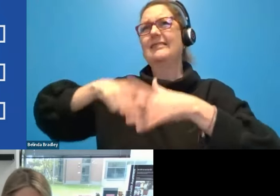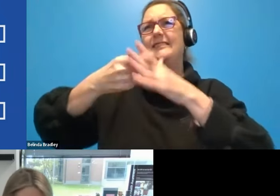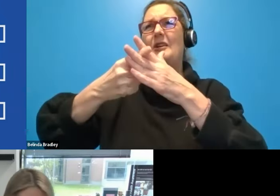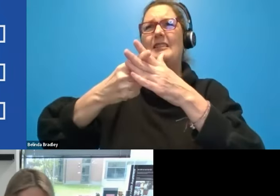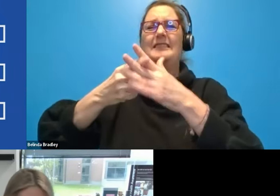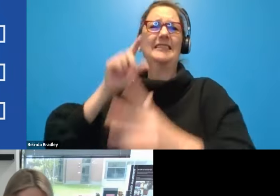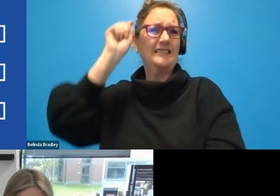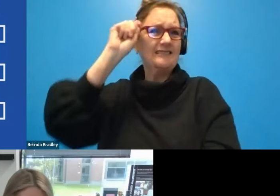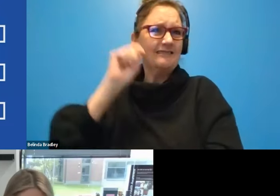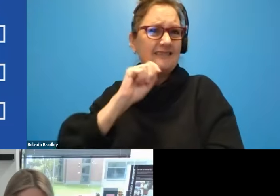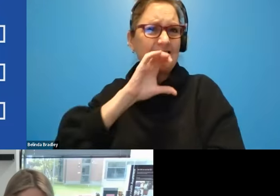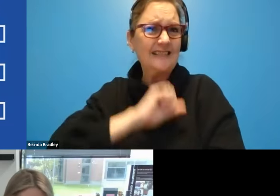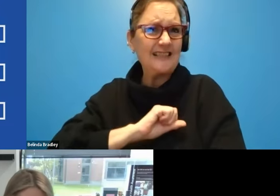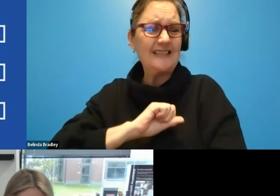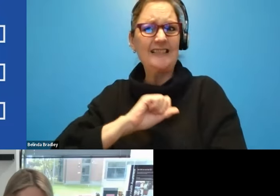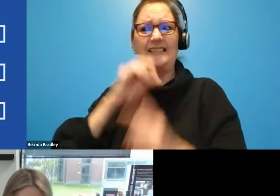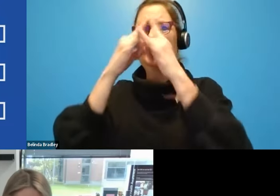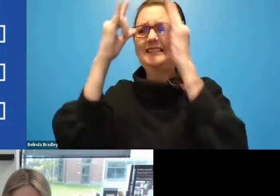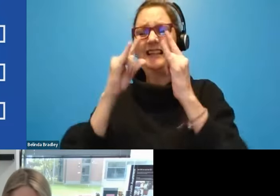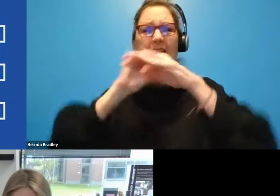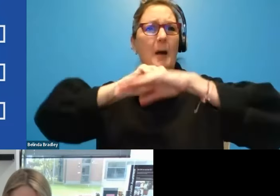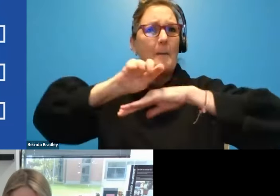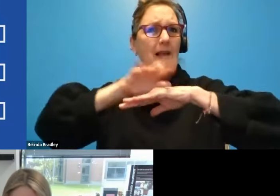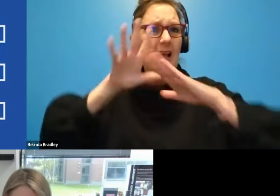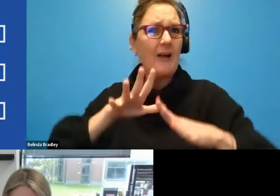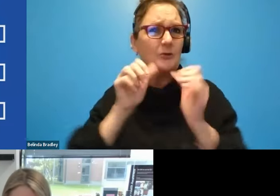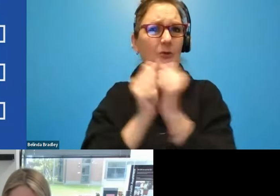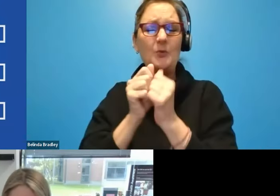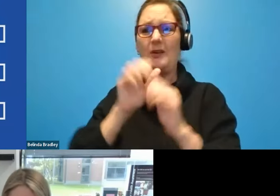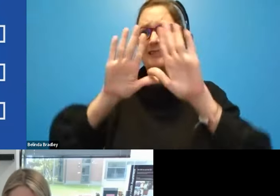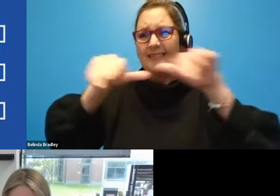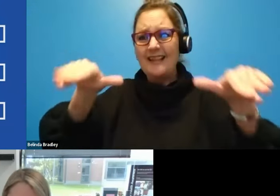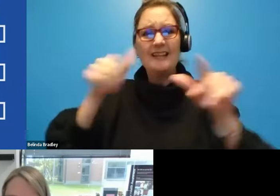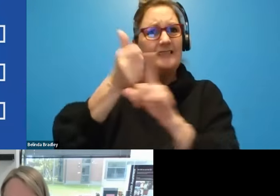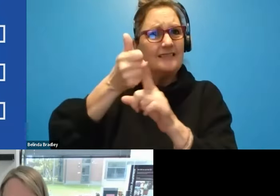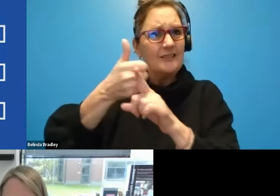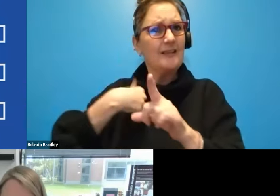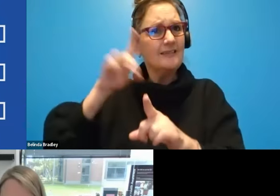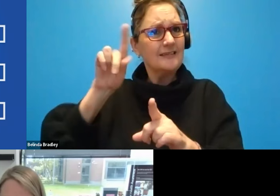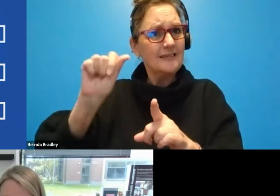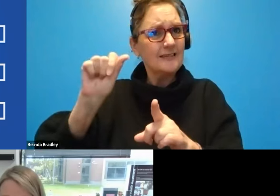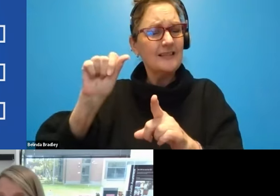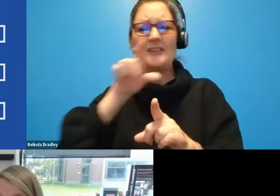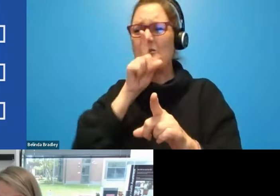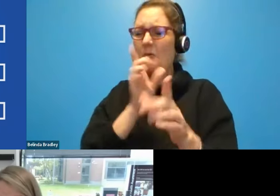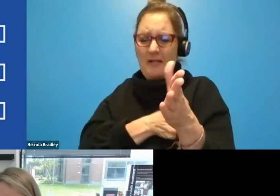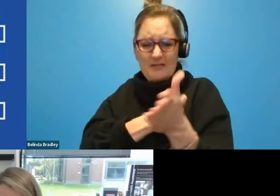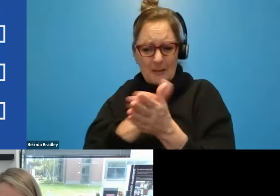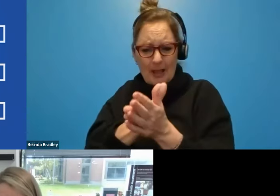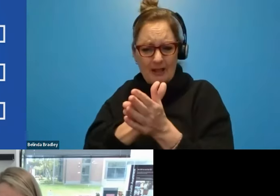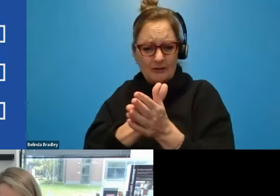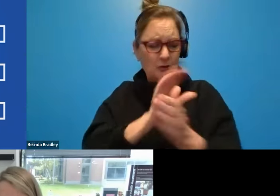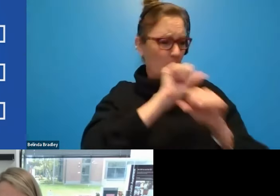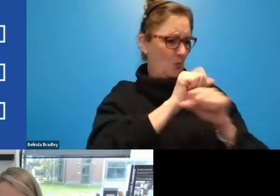years. So it was a real combination of passion meets my work life.